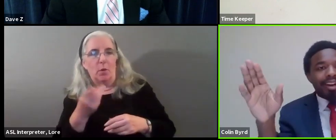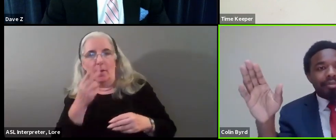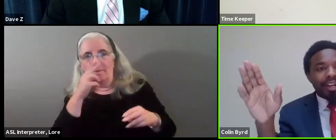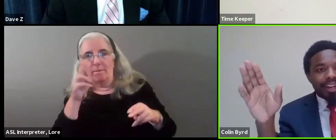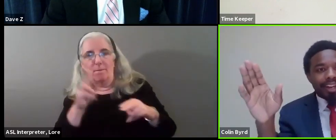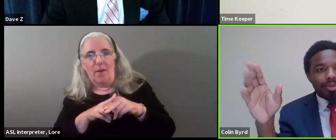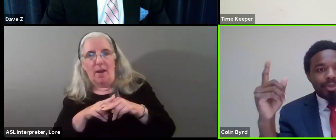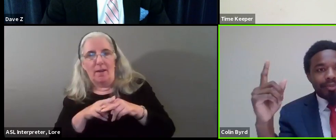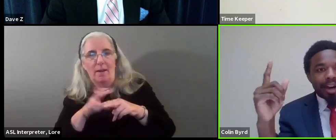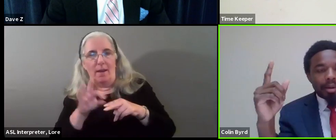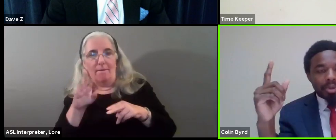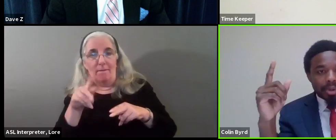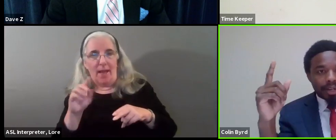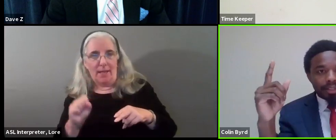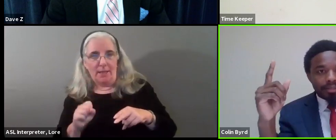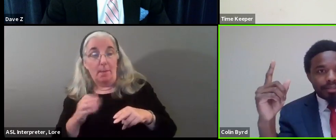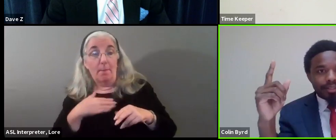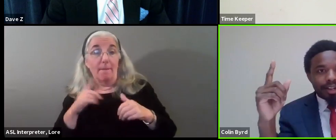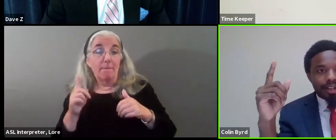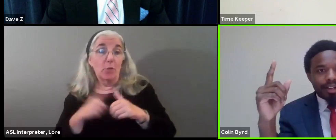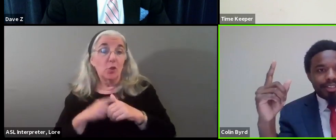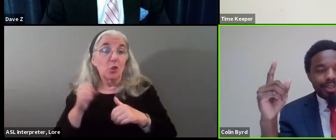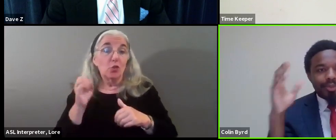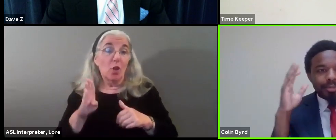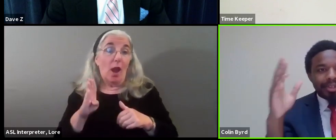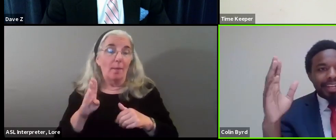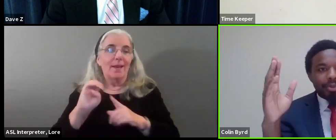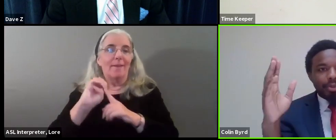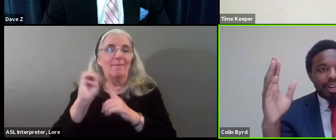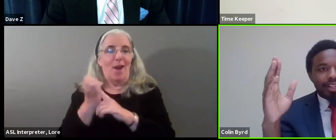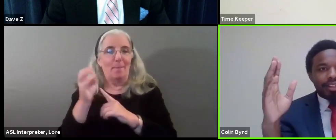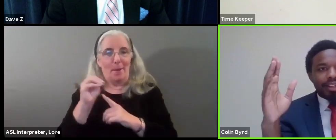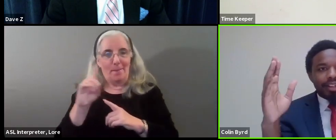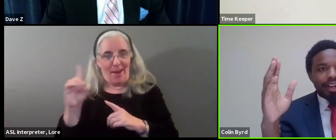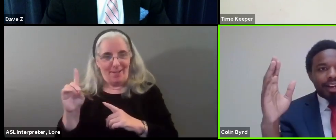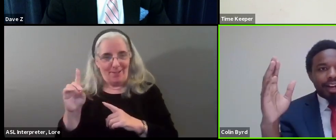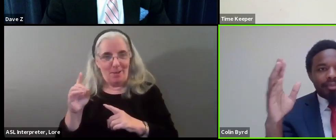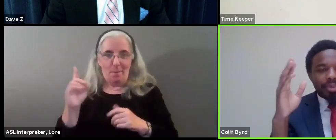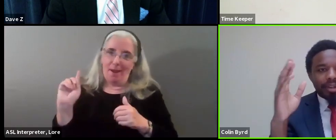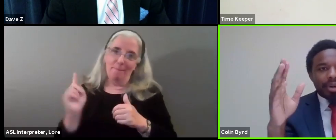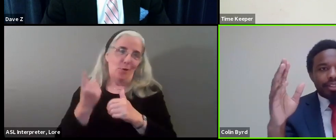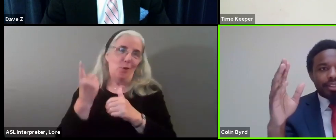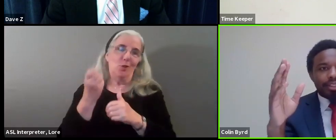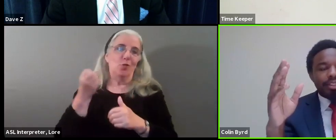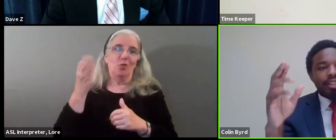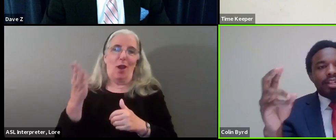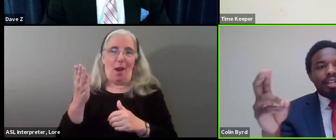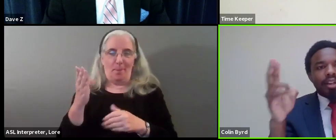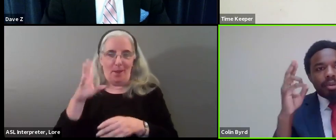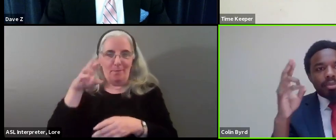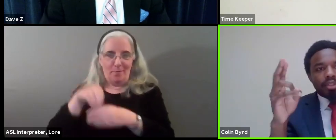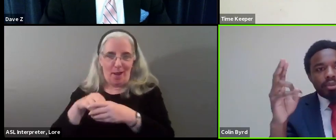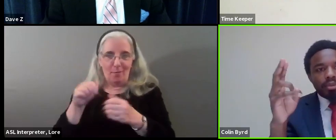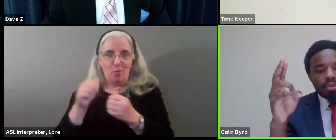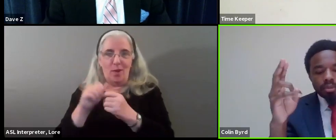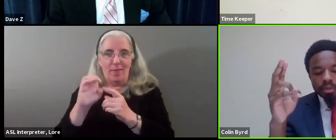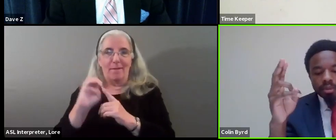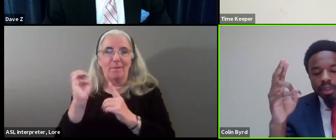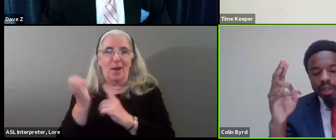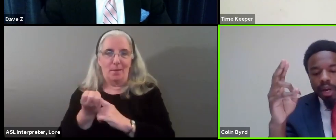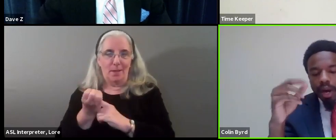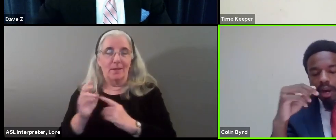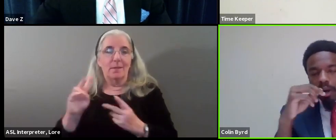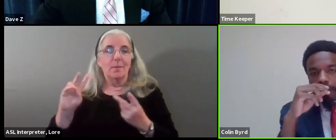job I ever had was with Environment Maryland. So from day one, I've been about this. Number two,